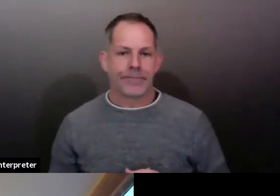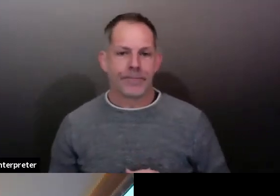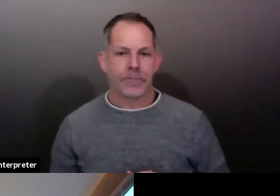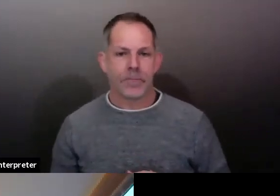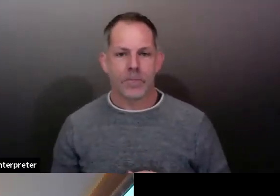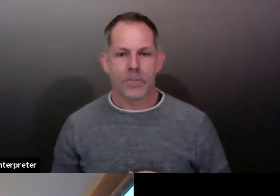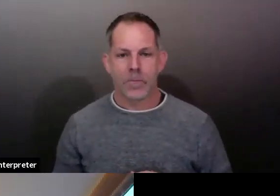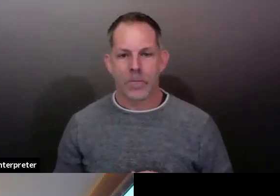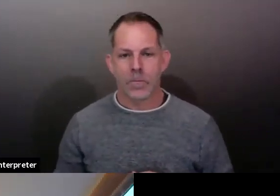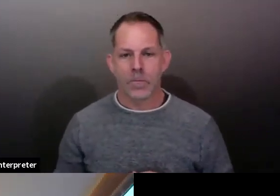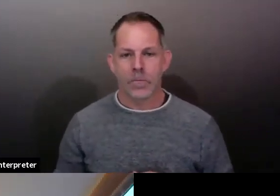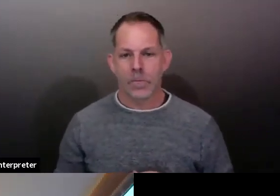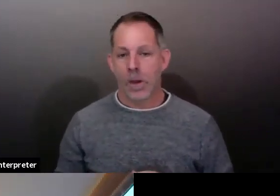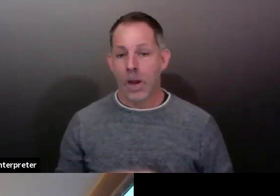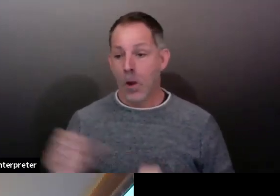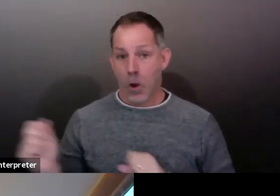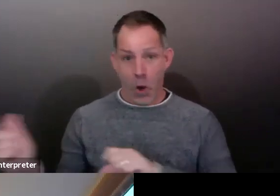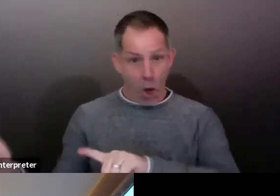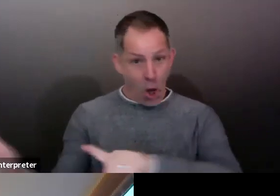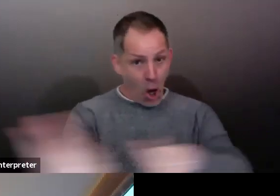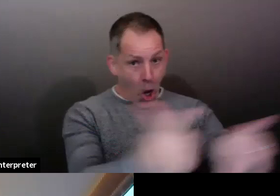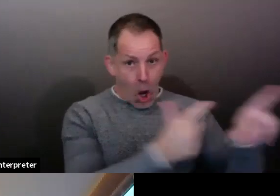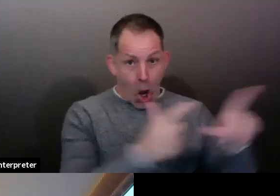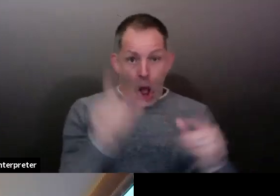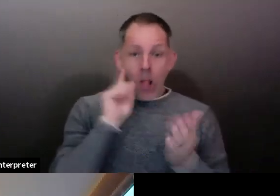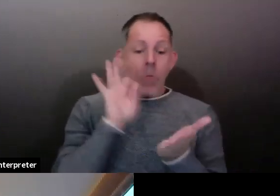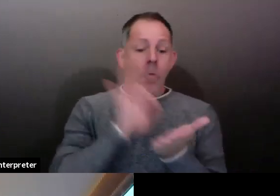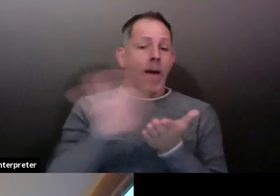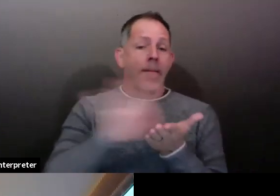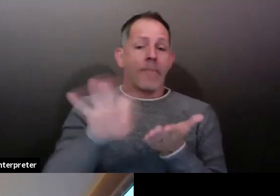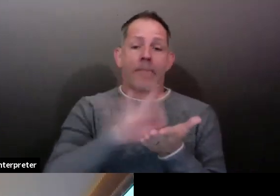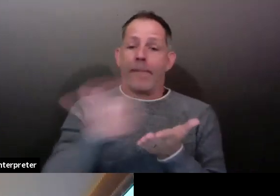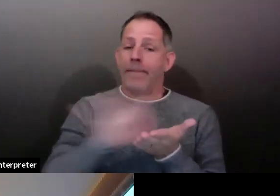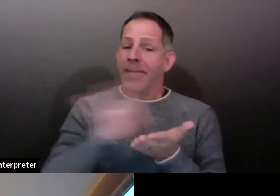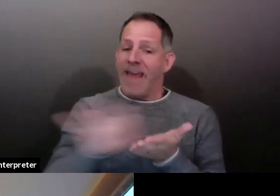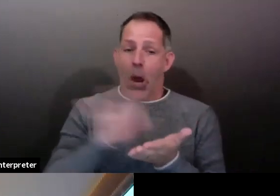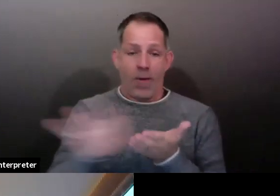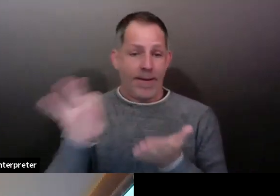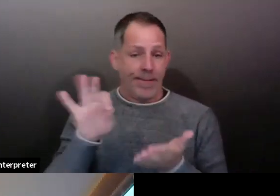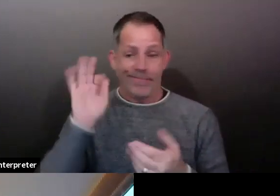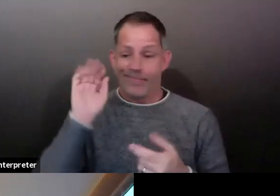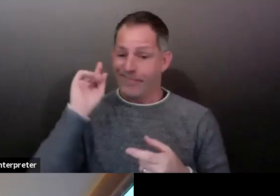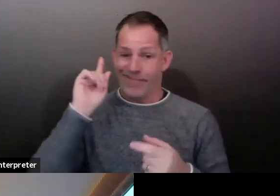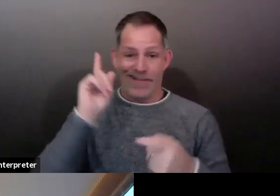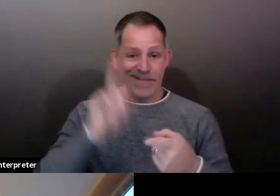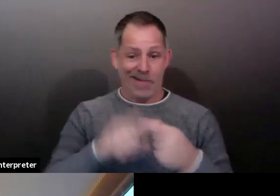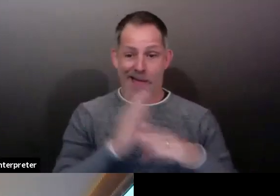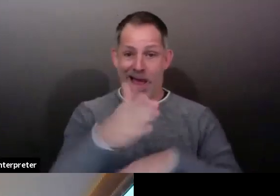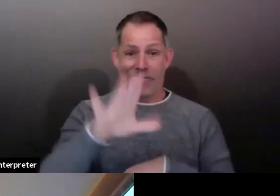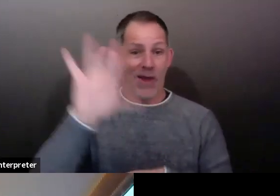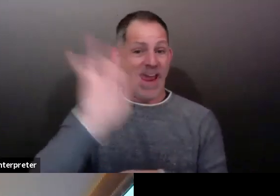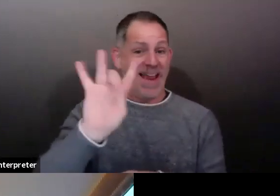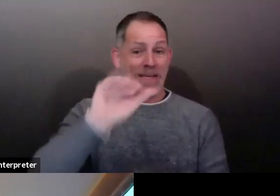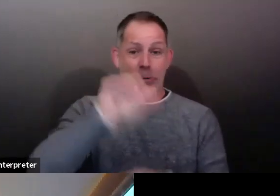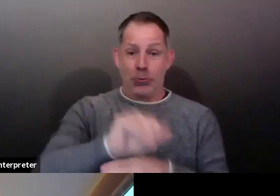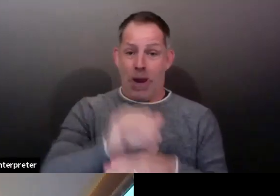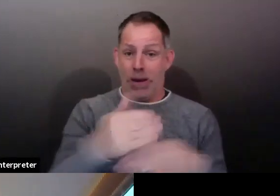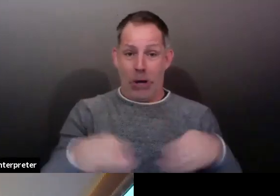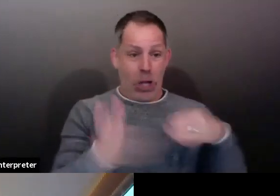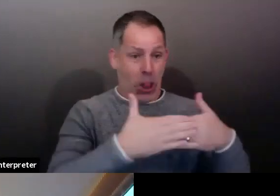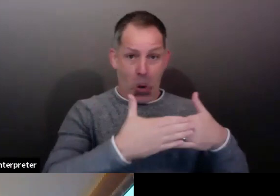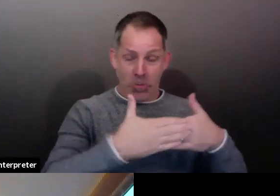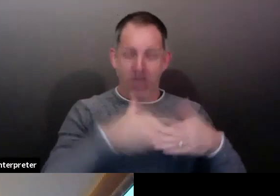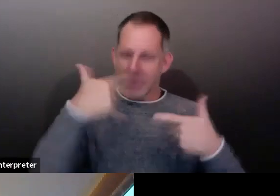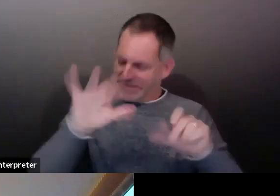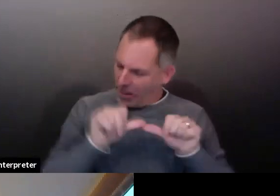there are a number of ballots that will come in after that in Washington State, you can post your